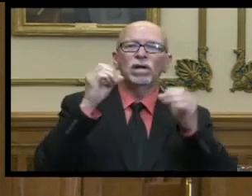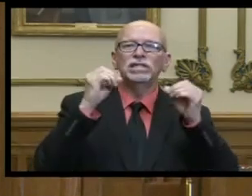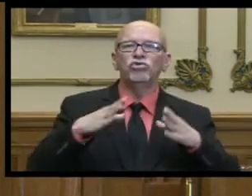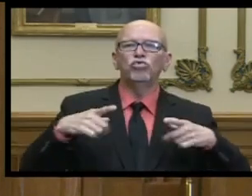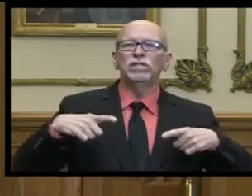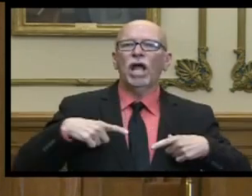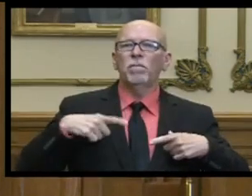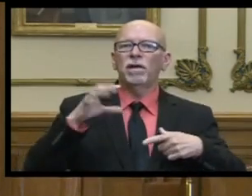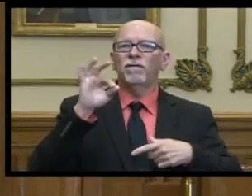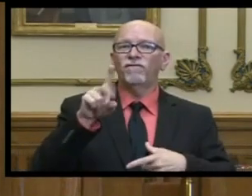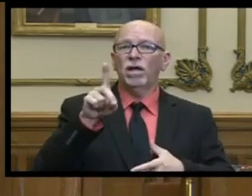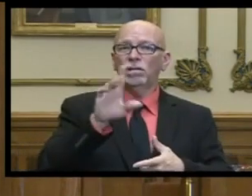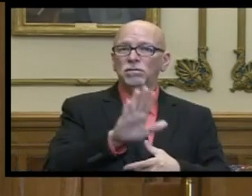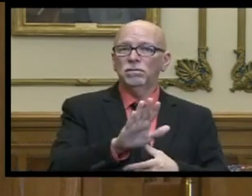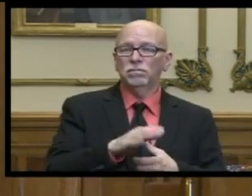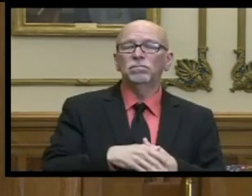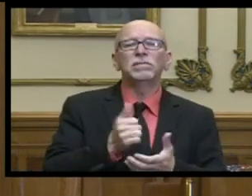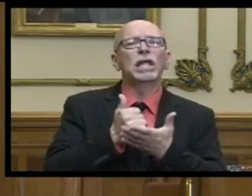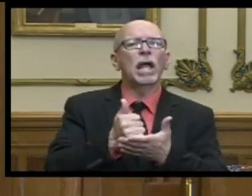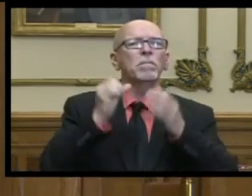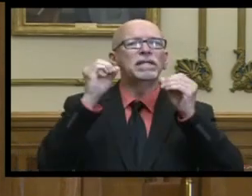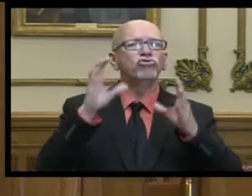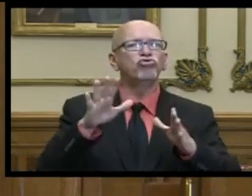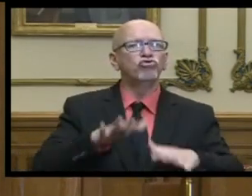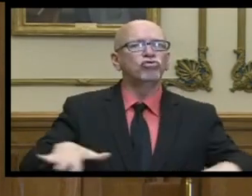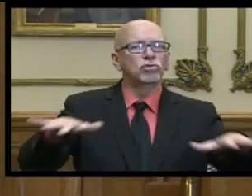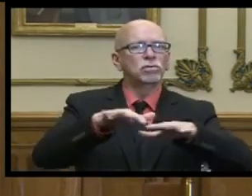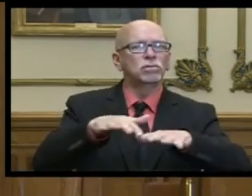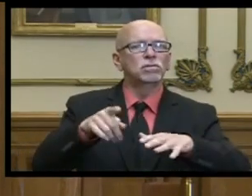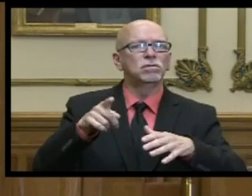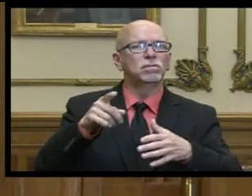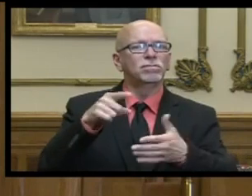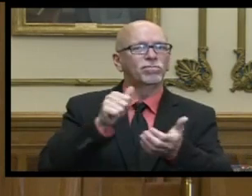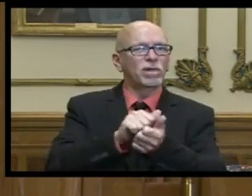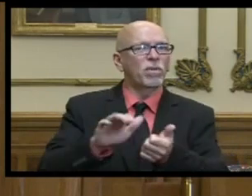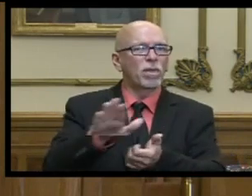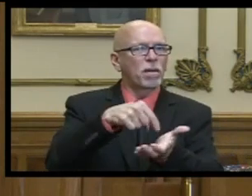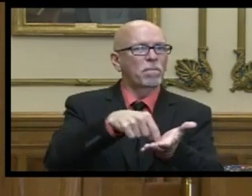retirement fund to help teachers uh teacher pay